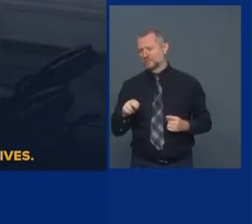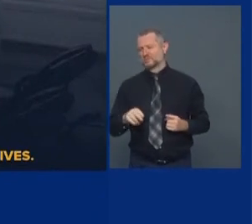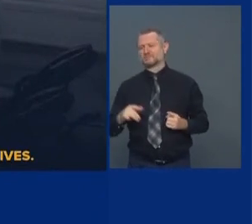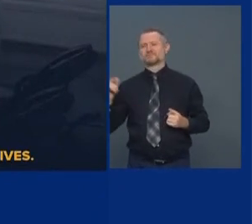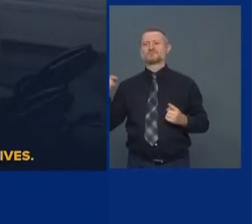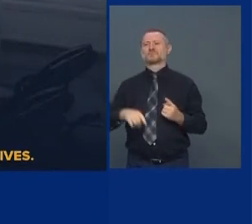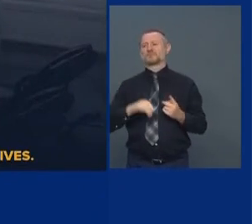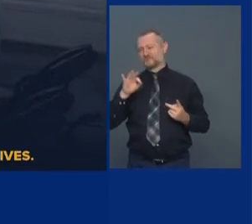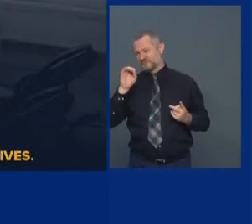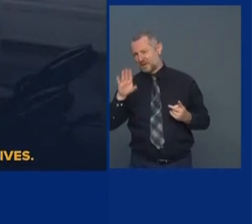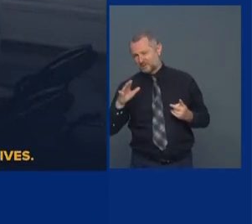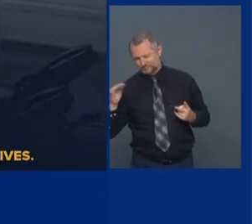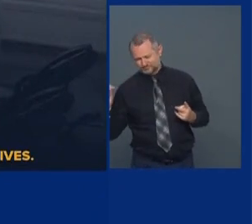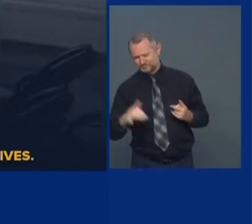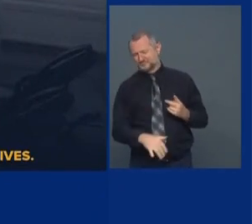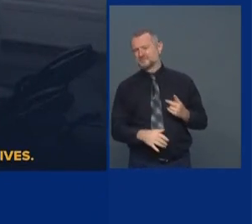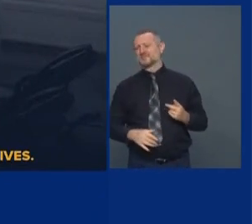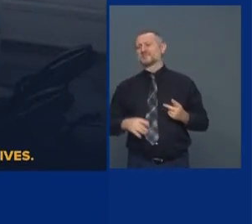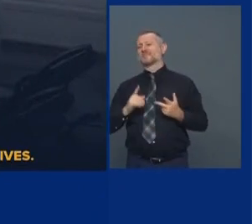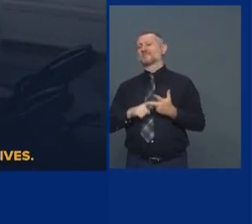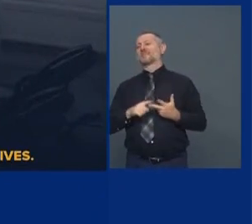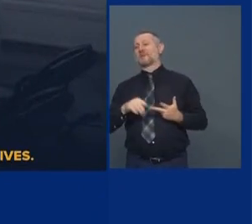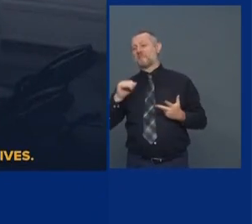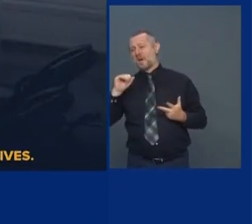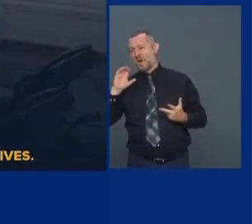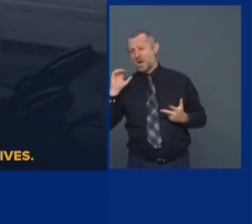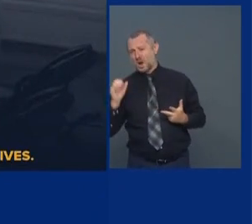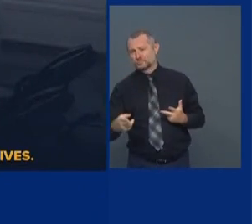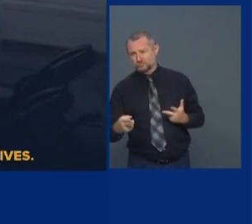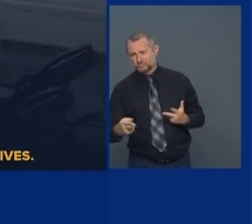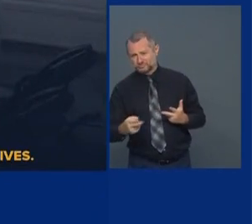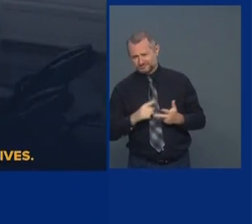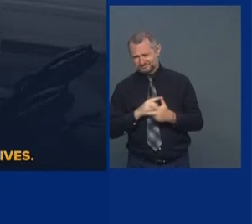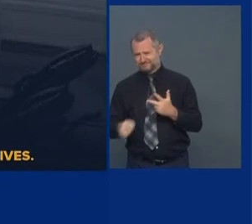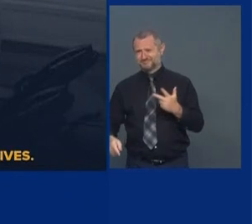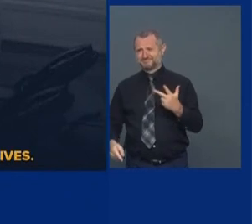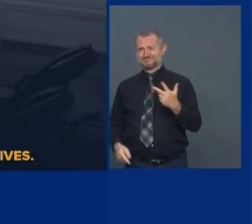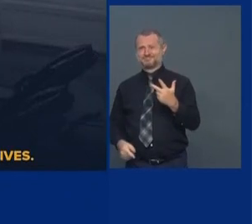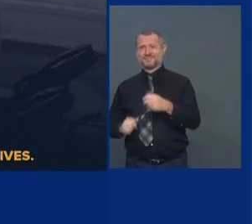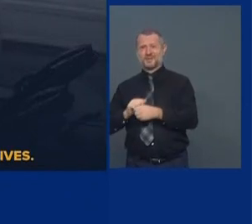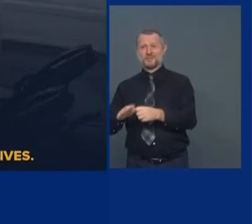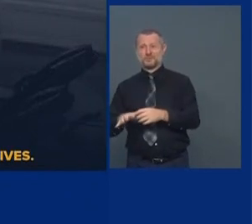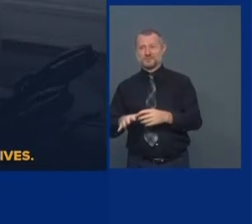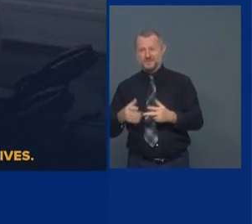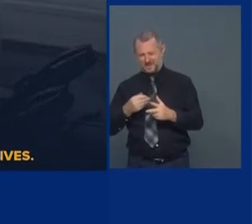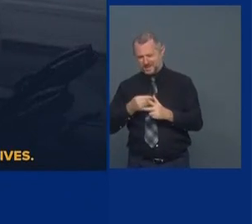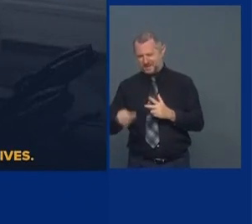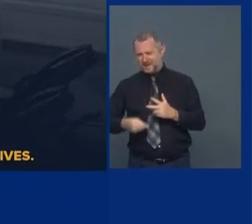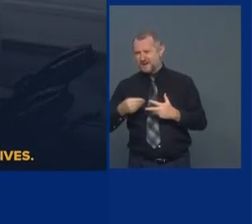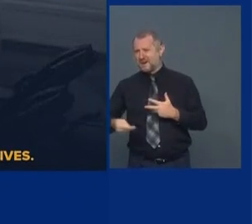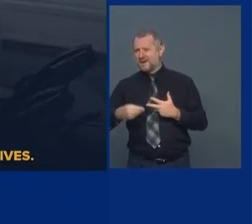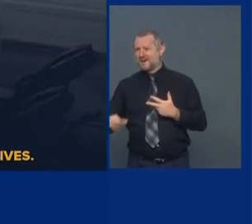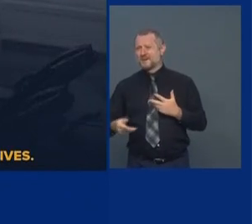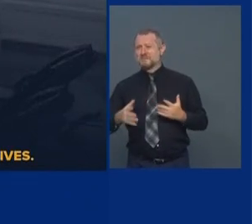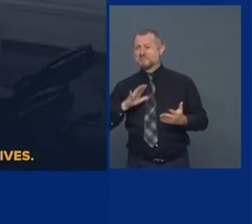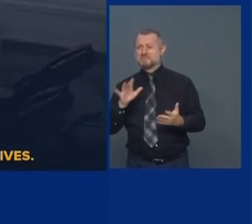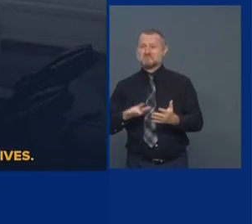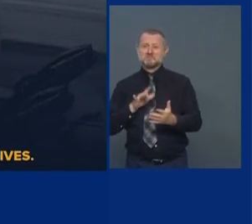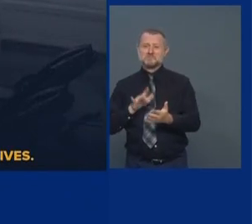February, they brought the virus. March, they brought the virus. And in mid-March,